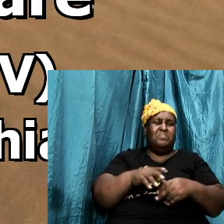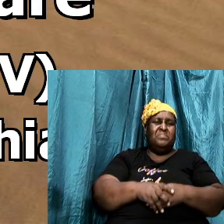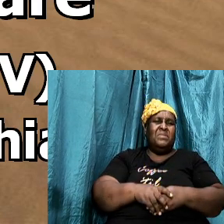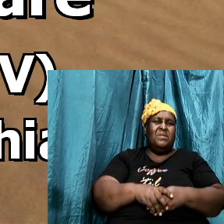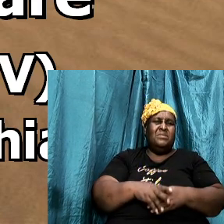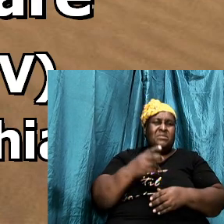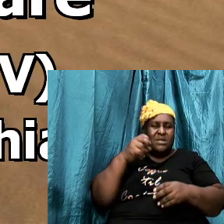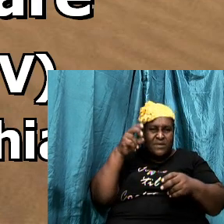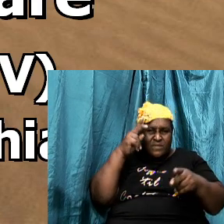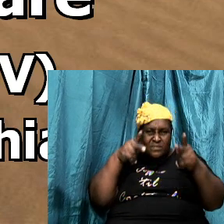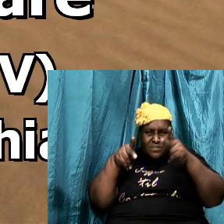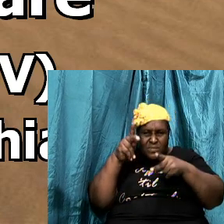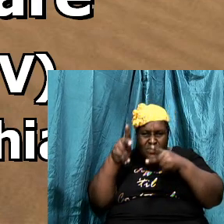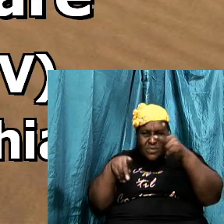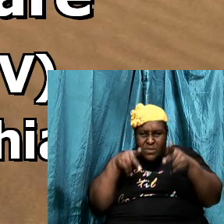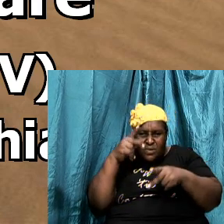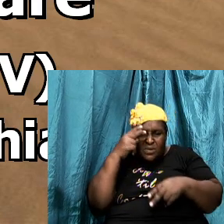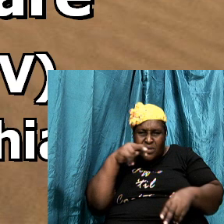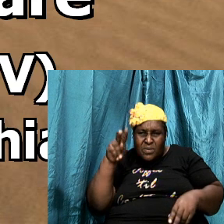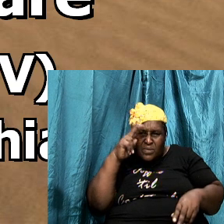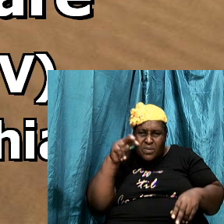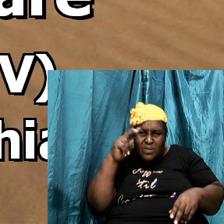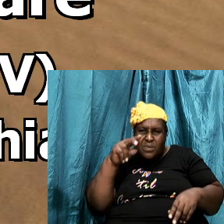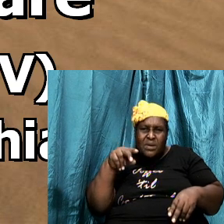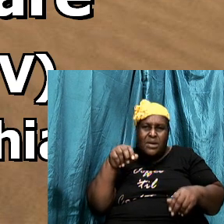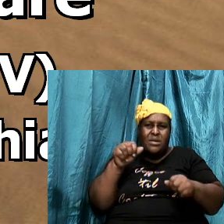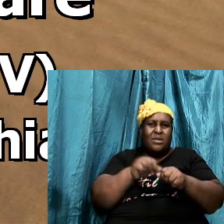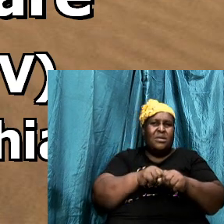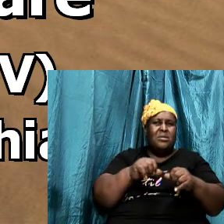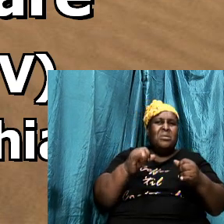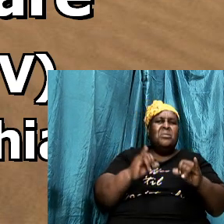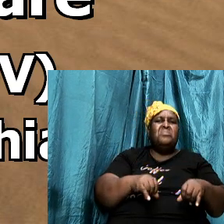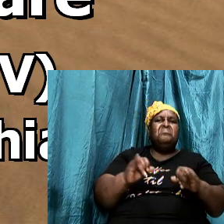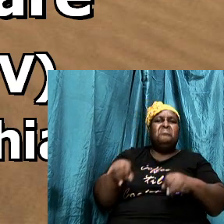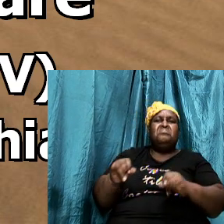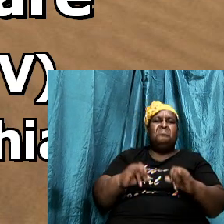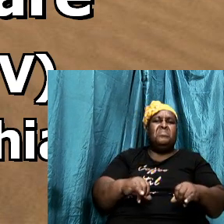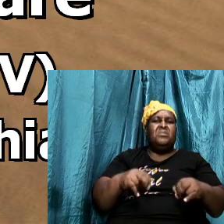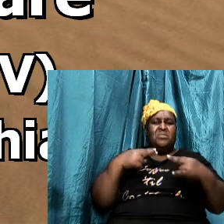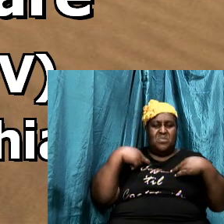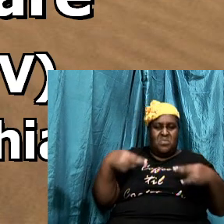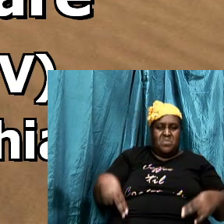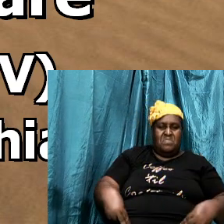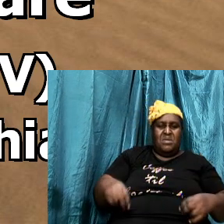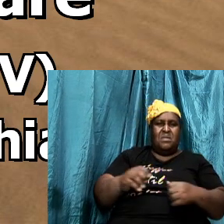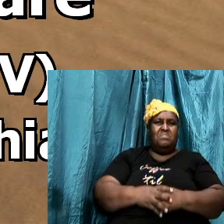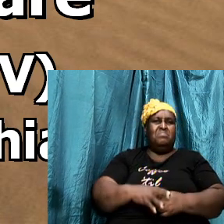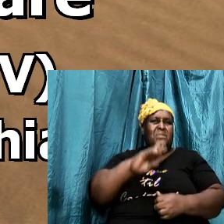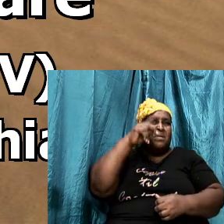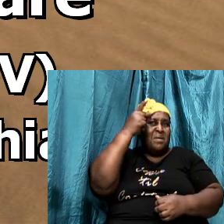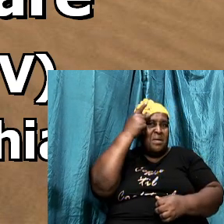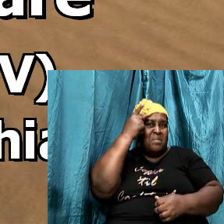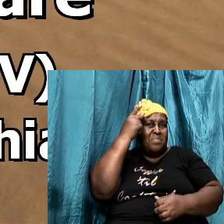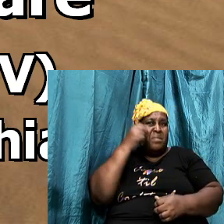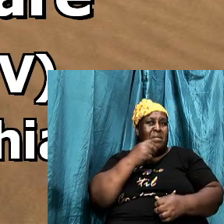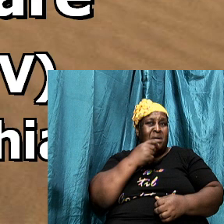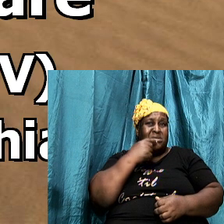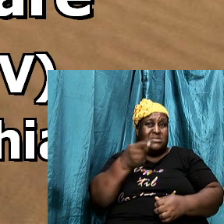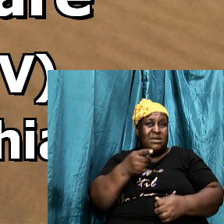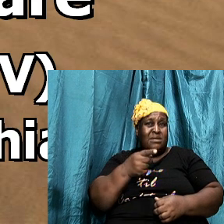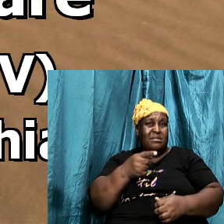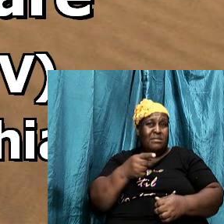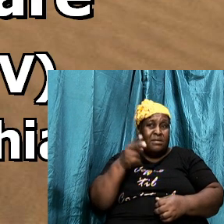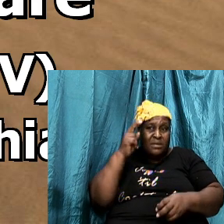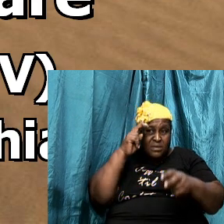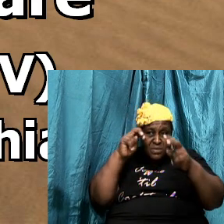each individual as a mere human being Paul said I view those who